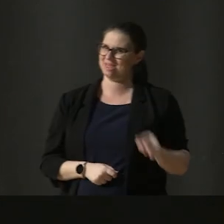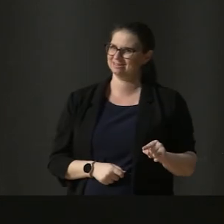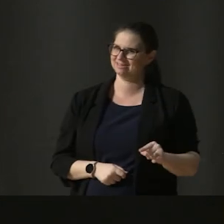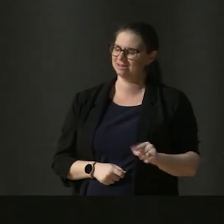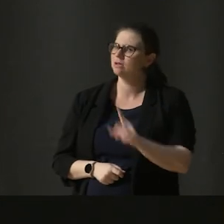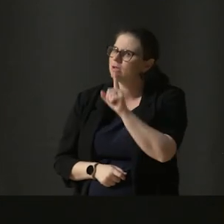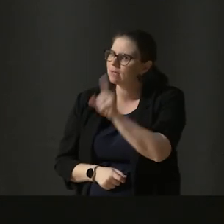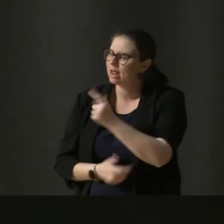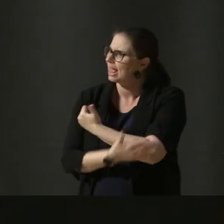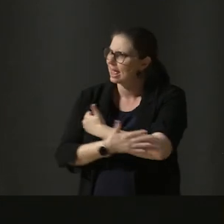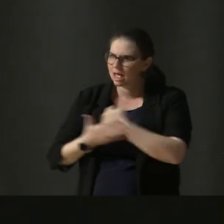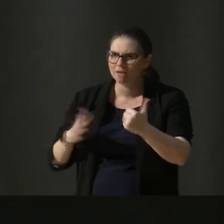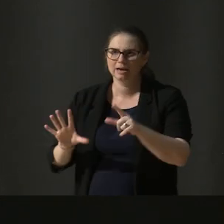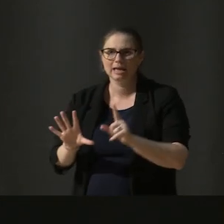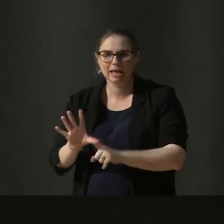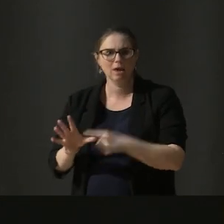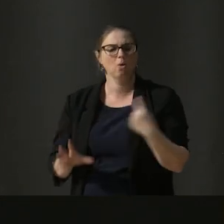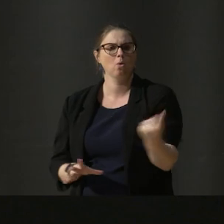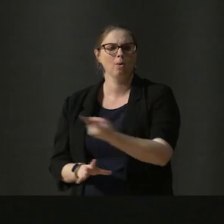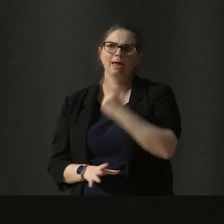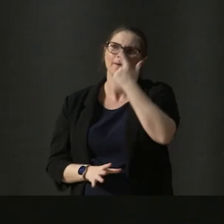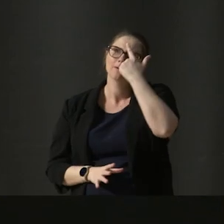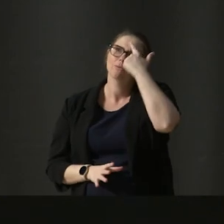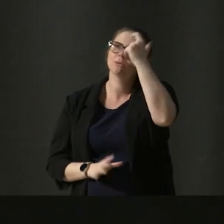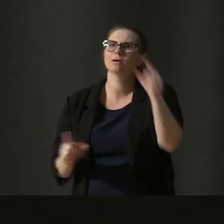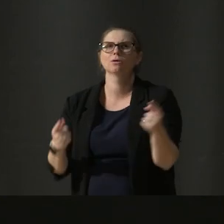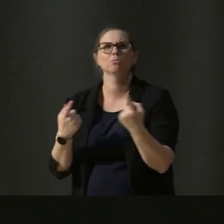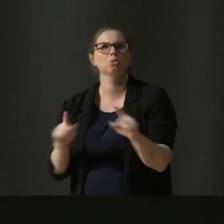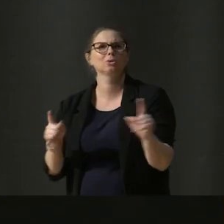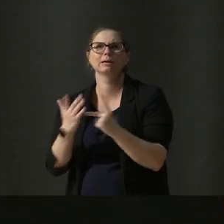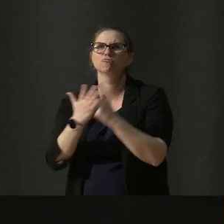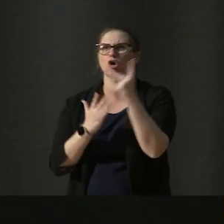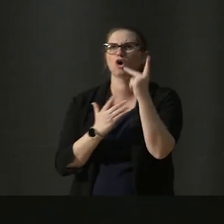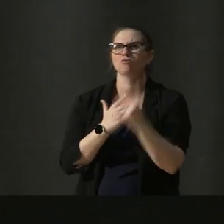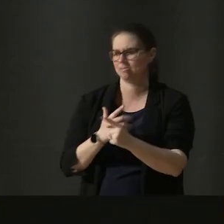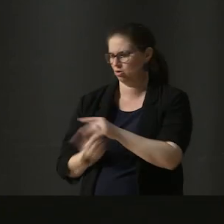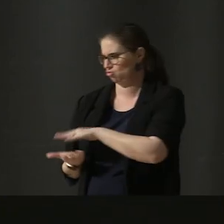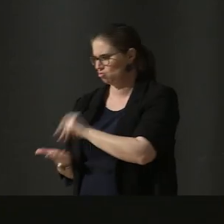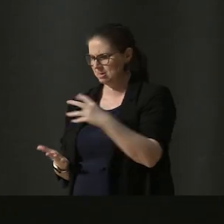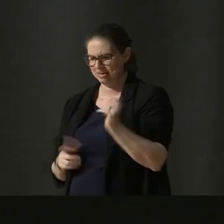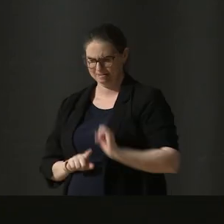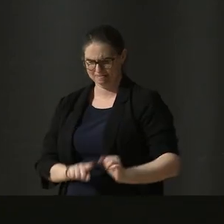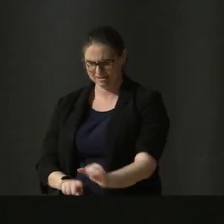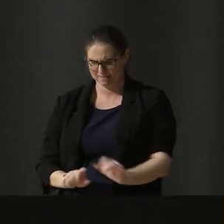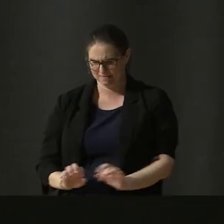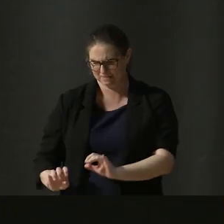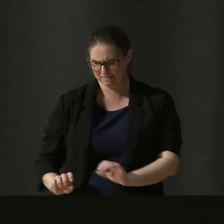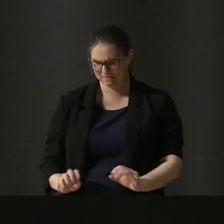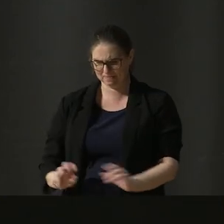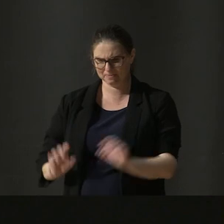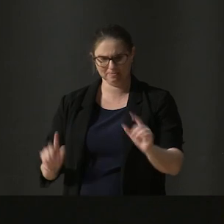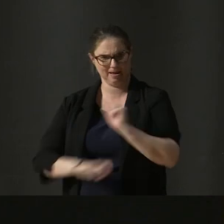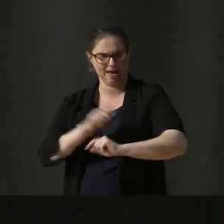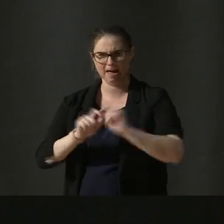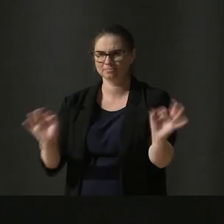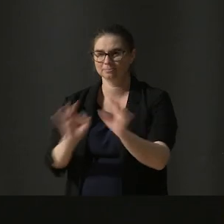Every year, we curate a musical program that the students have to polish to performance perfection. And then we rinse